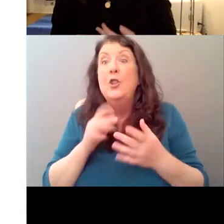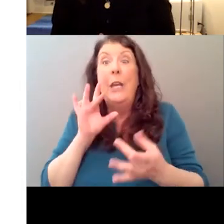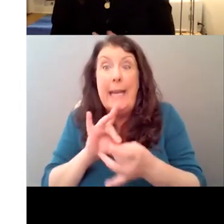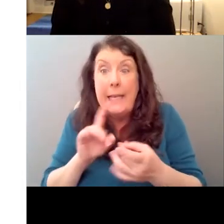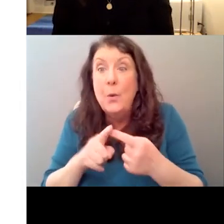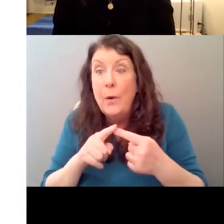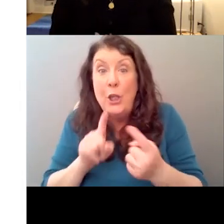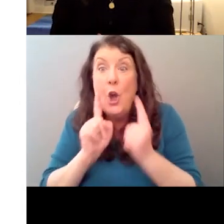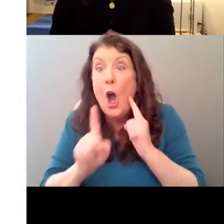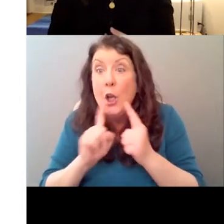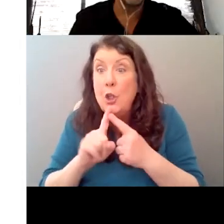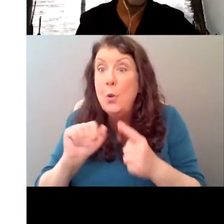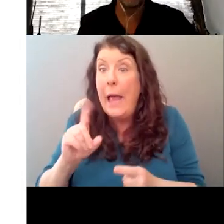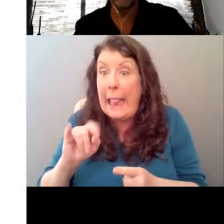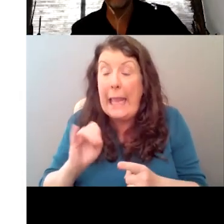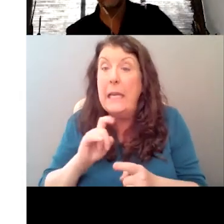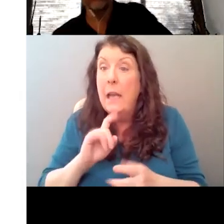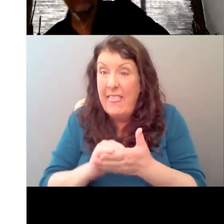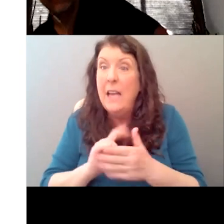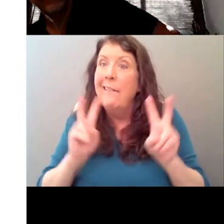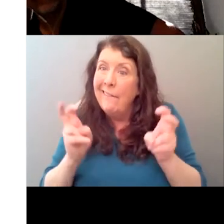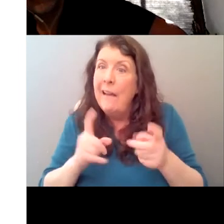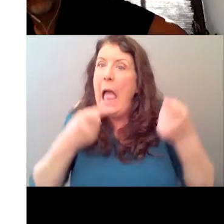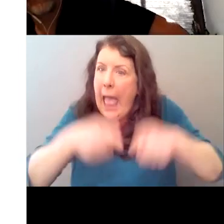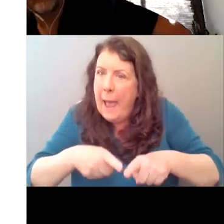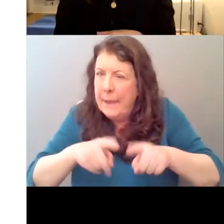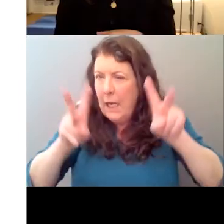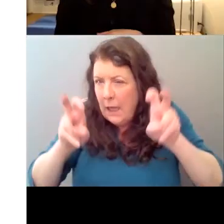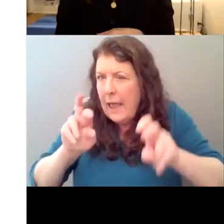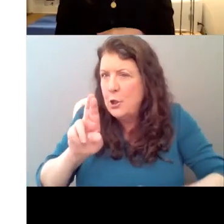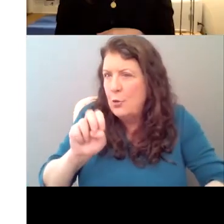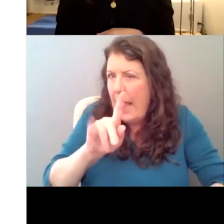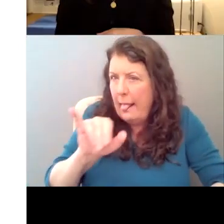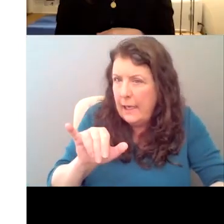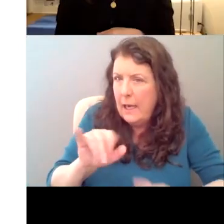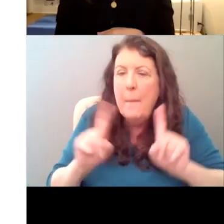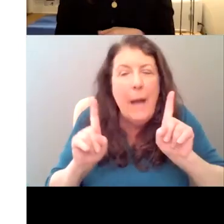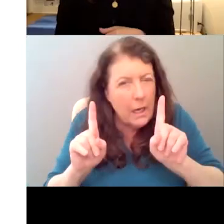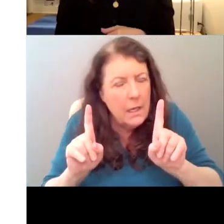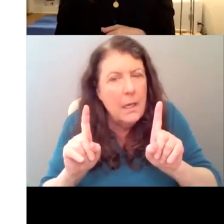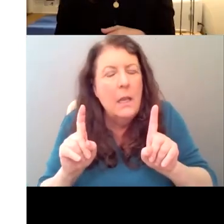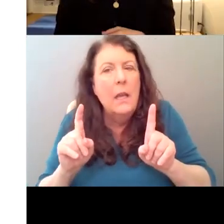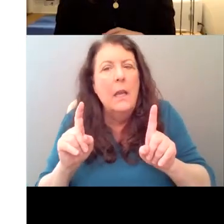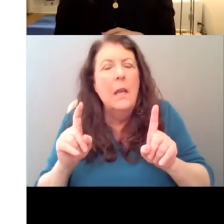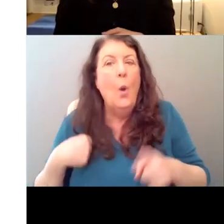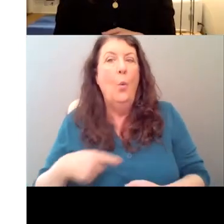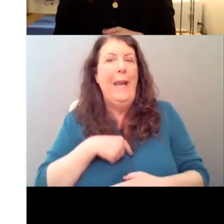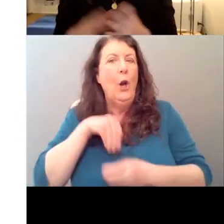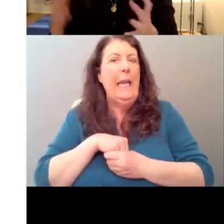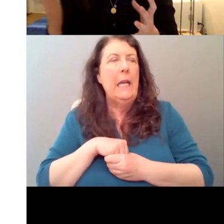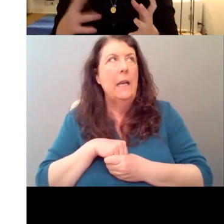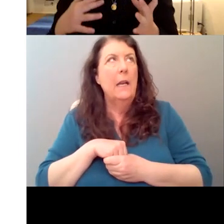you know, um, uh, the, the, the, you know, the, the thing is that like, we're very much in a,